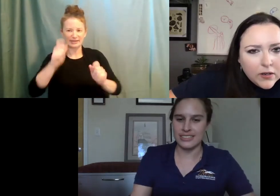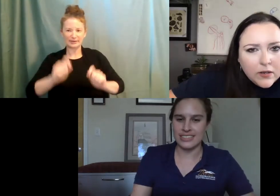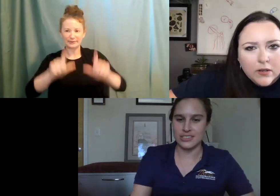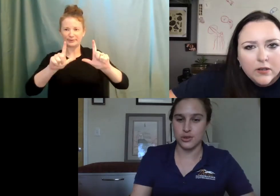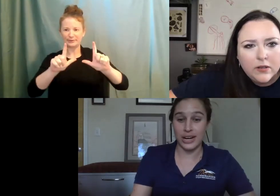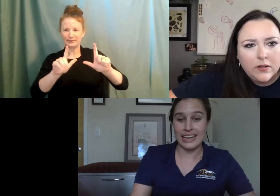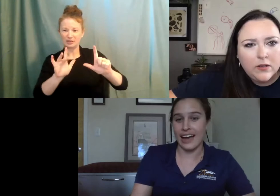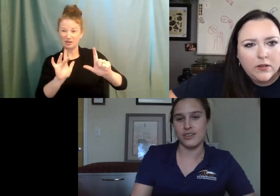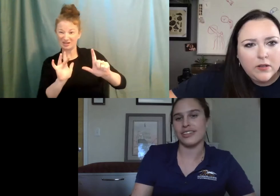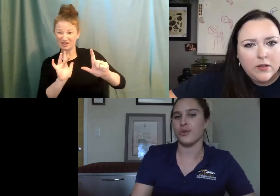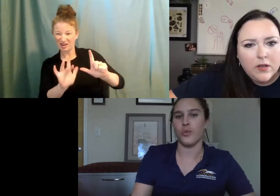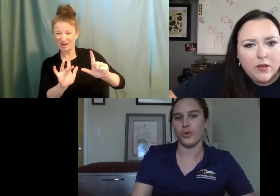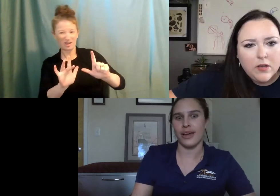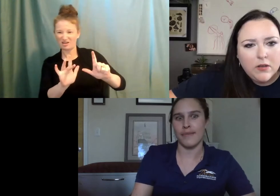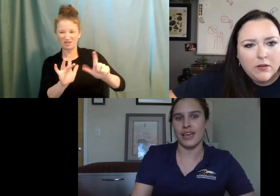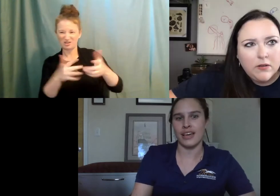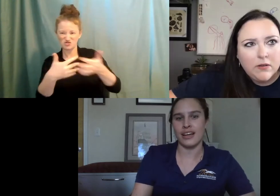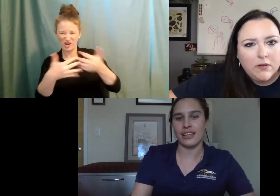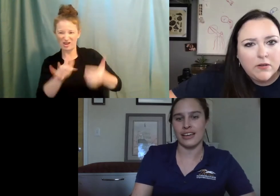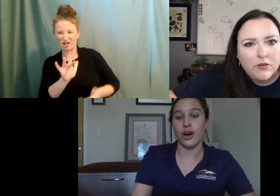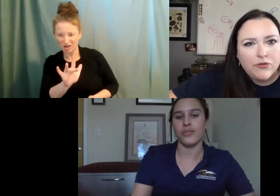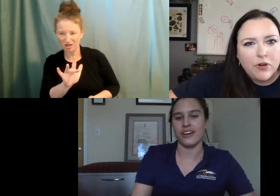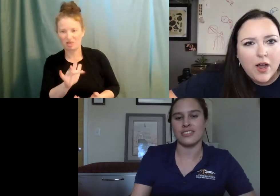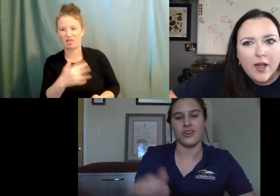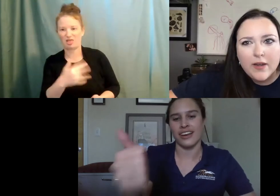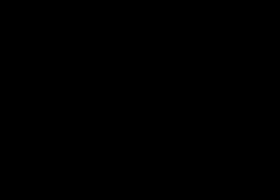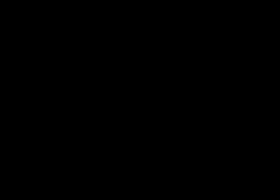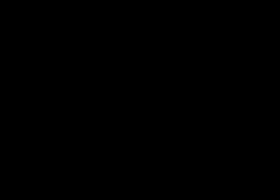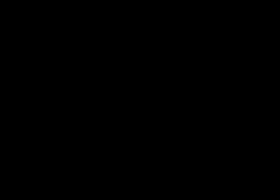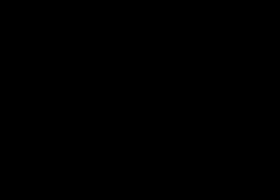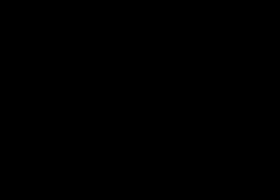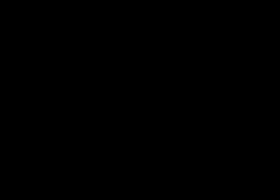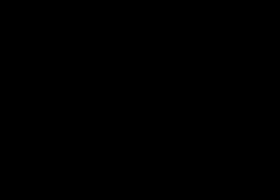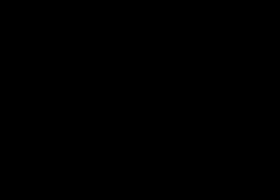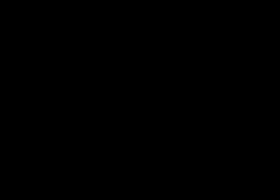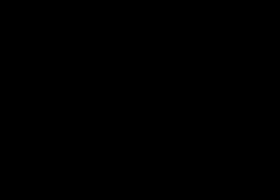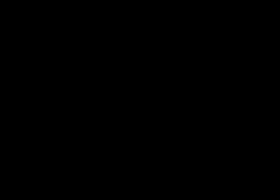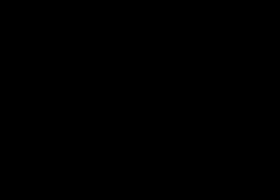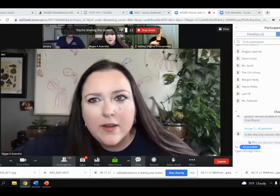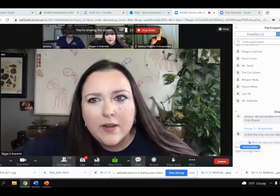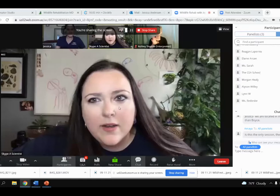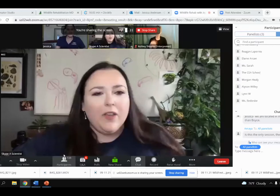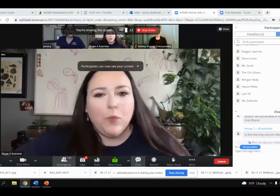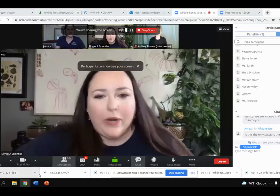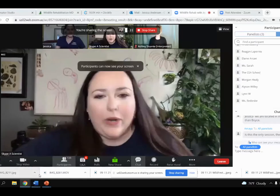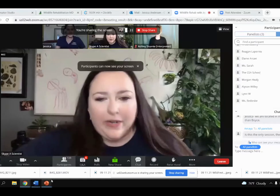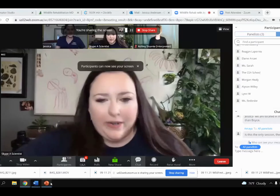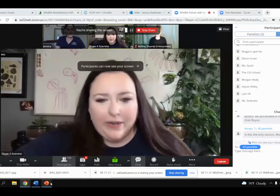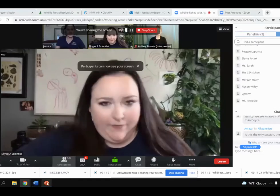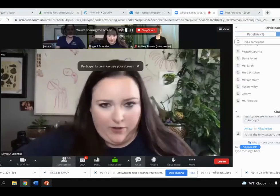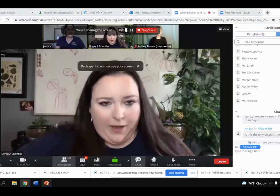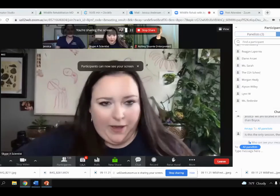share button is grayed out. Like, it won't let me click. Oh, there it is. Hold on. I got it. Okay. All good. Wonderful. Okay.